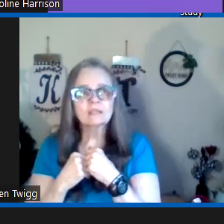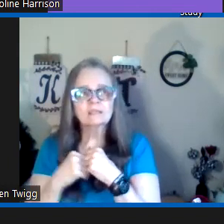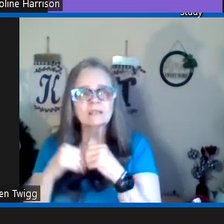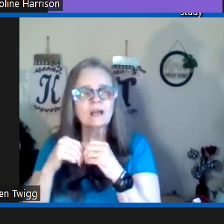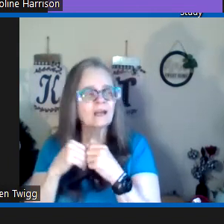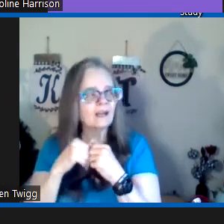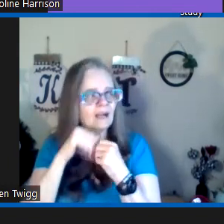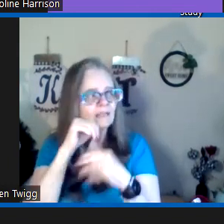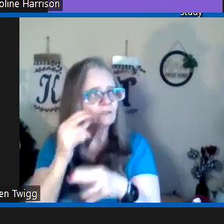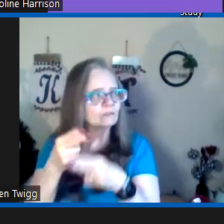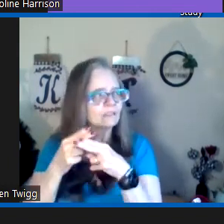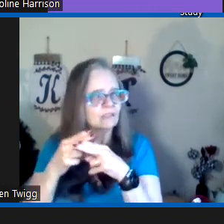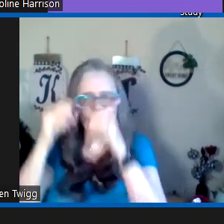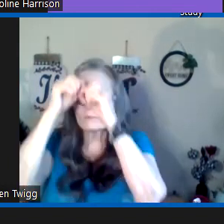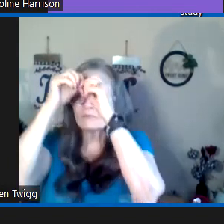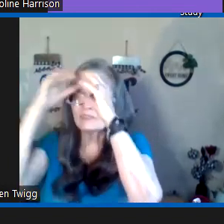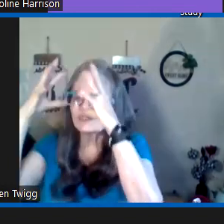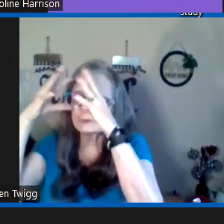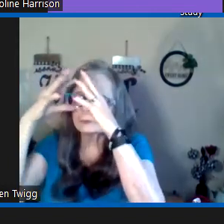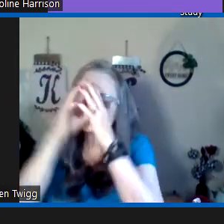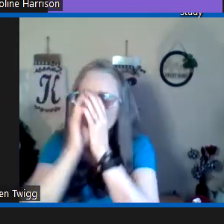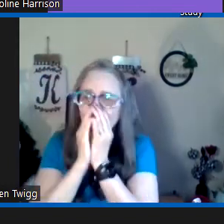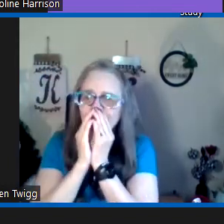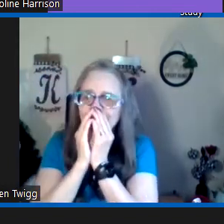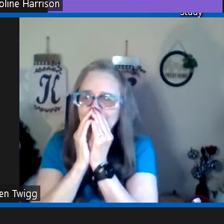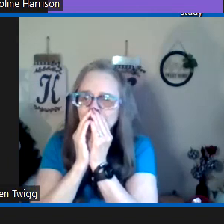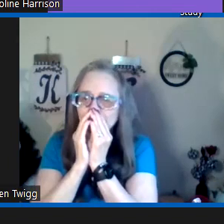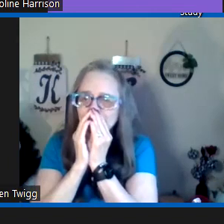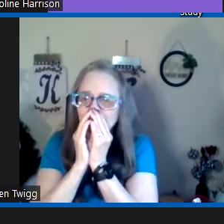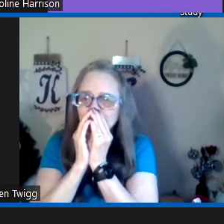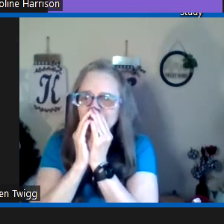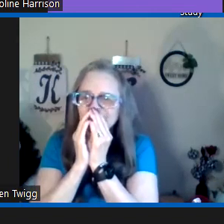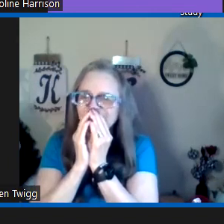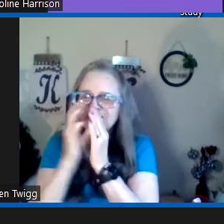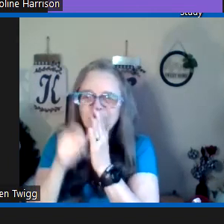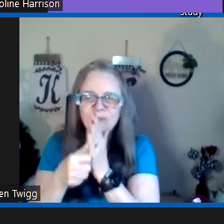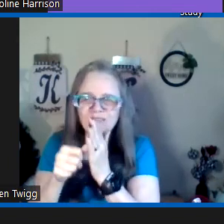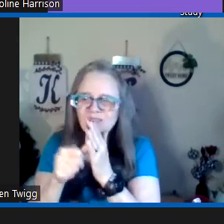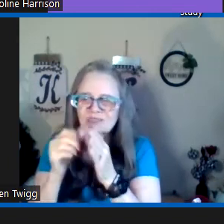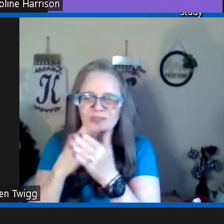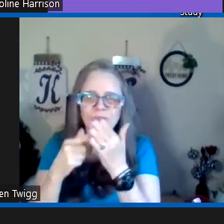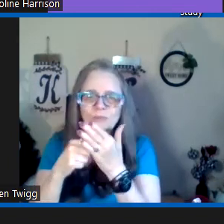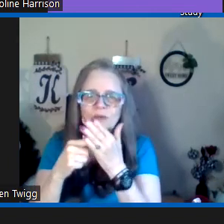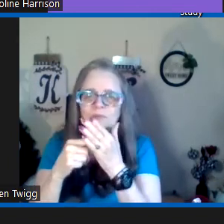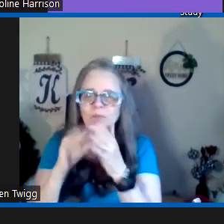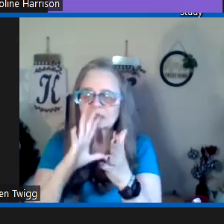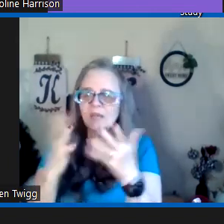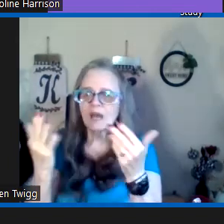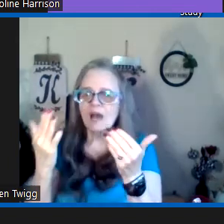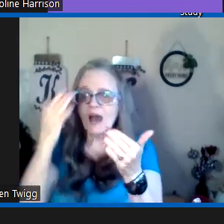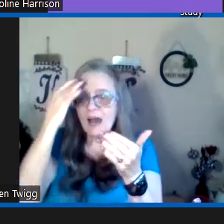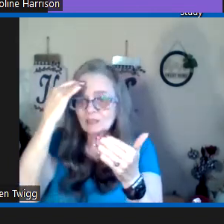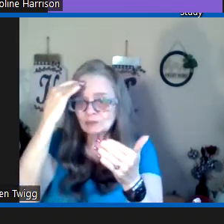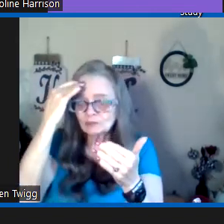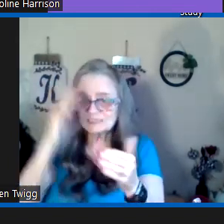and i don't know if i call them visions or um just impressions what but